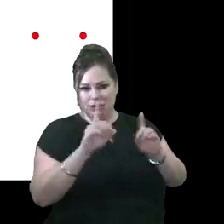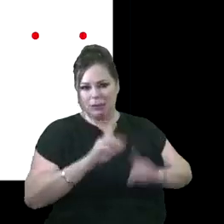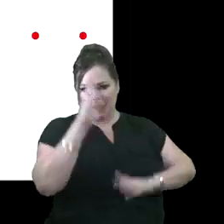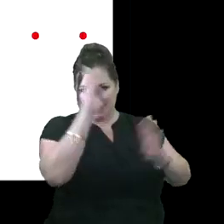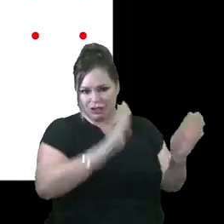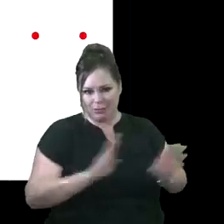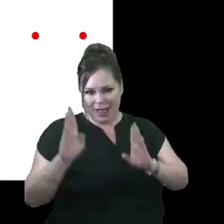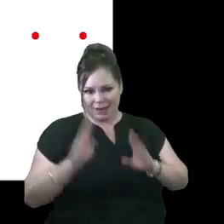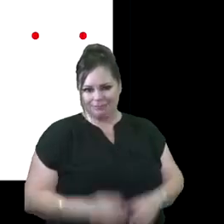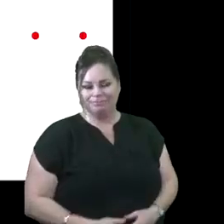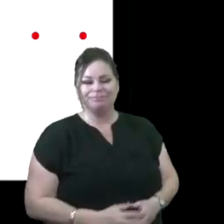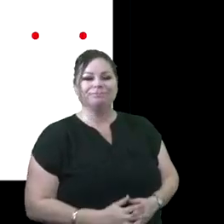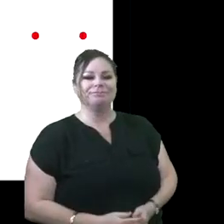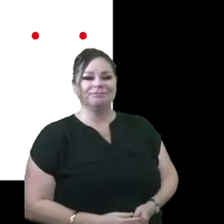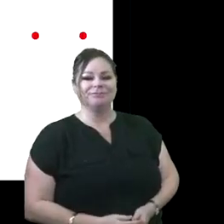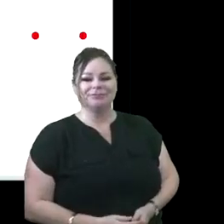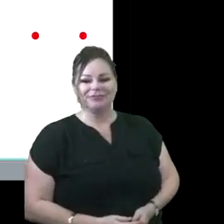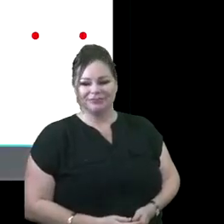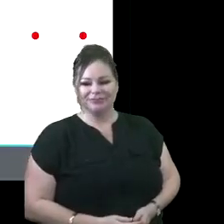compliance.